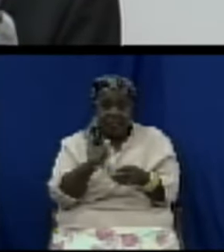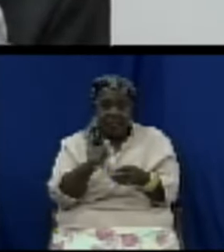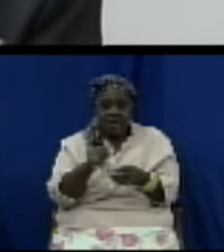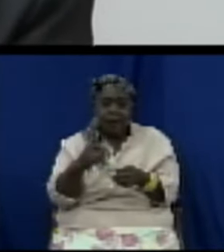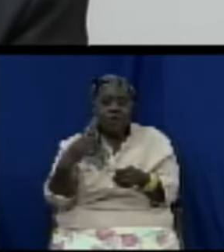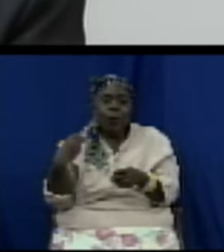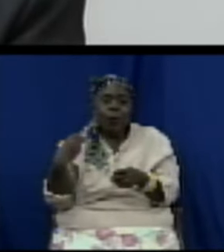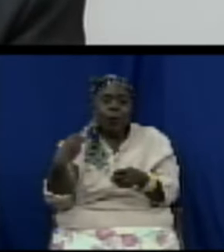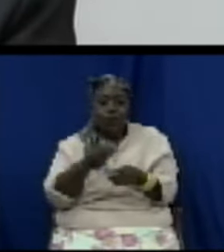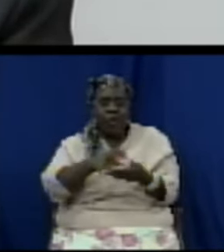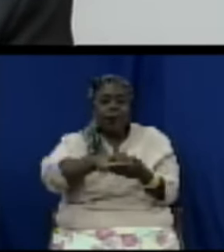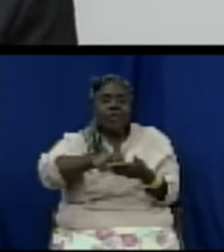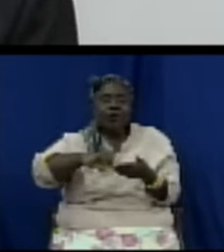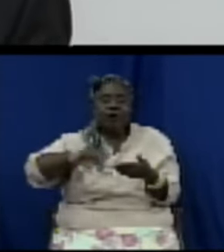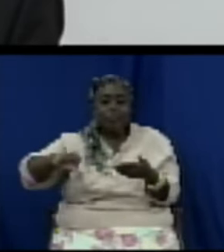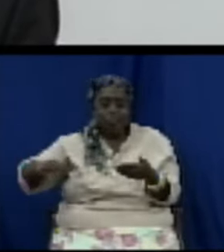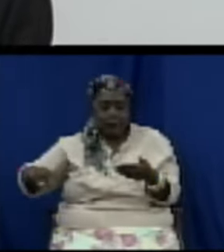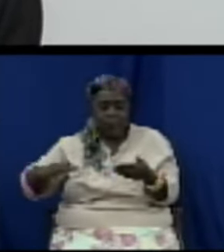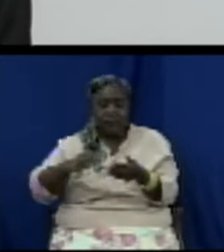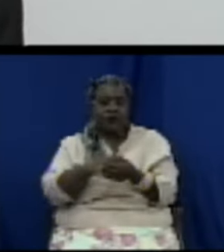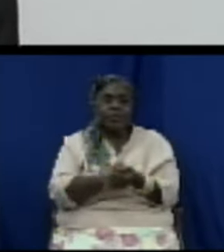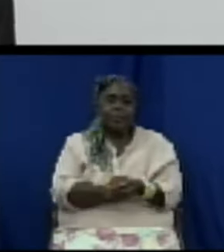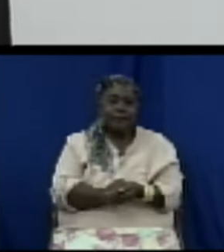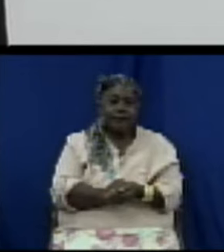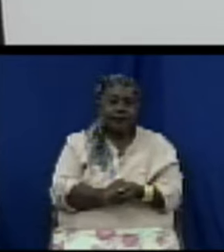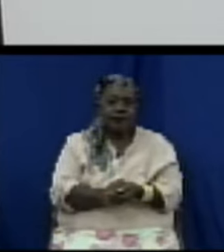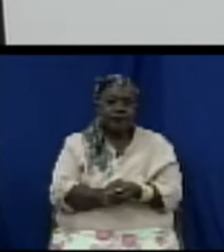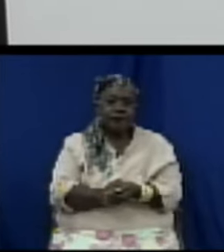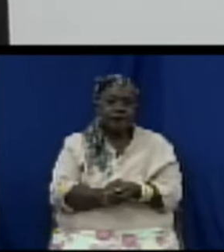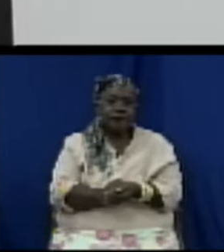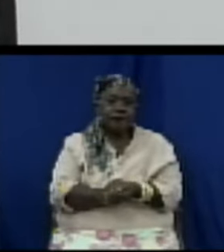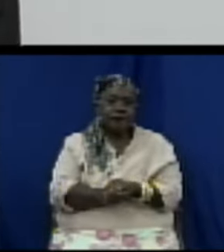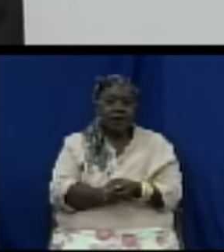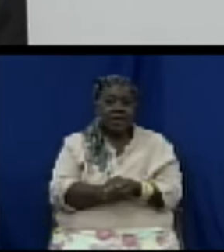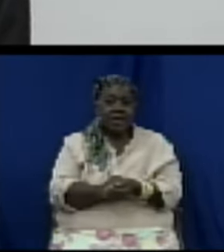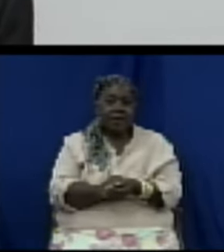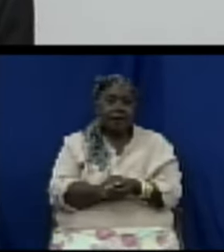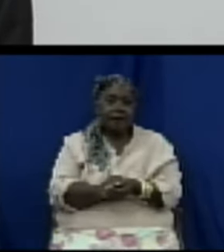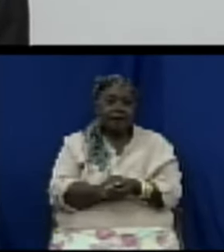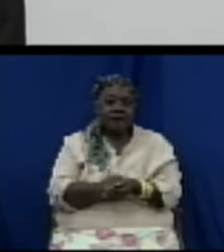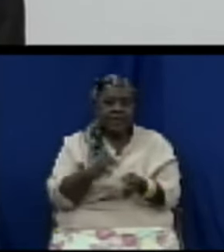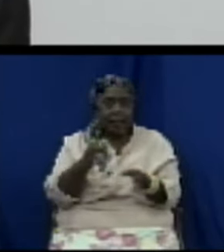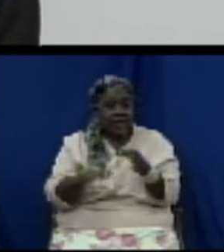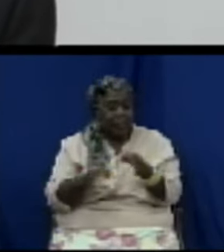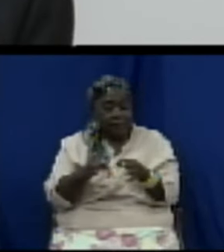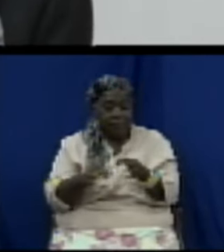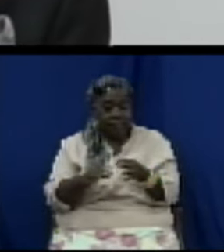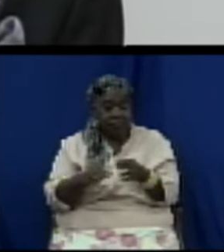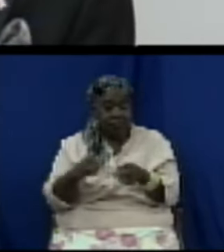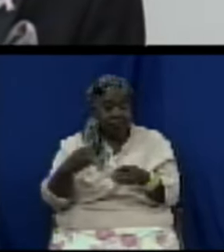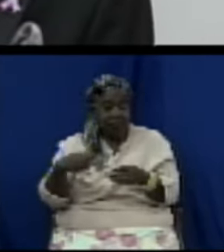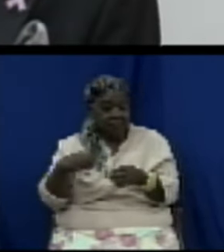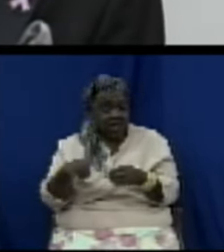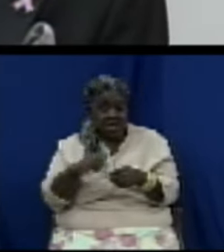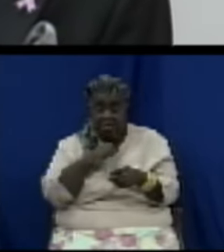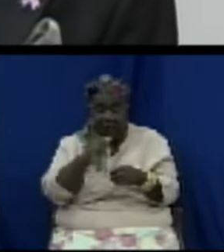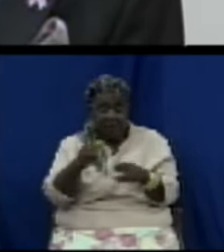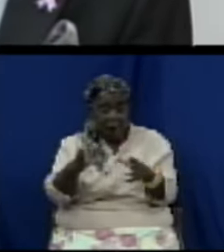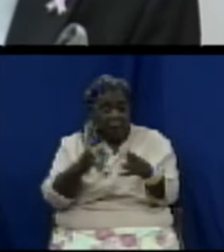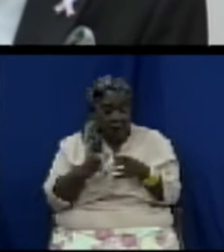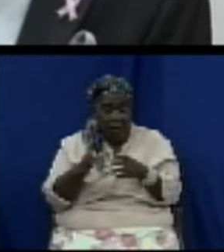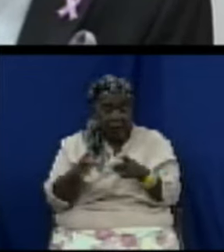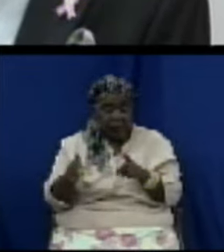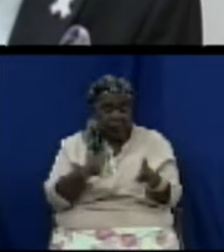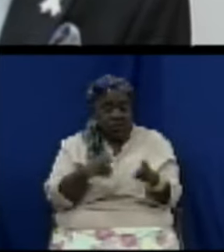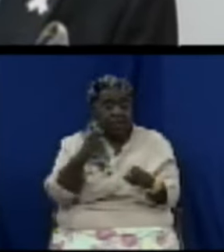are out there doing business then the law will kick in and we will have some action